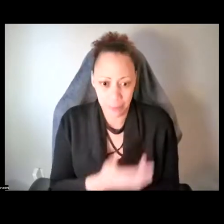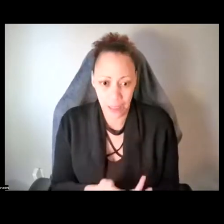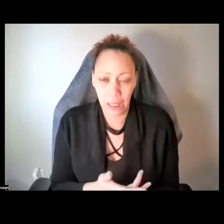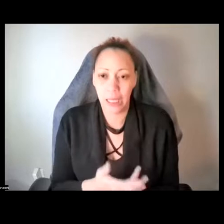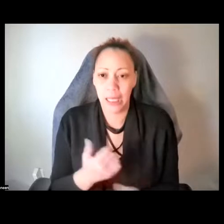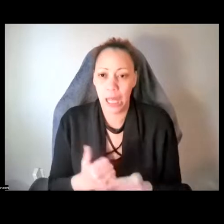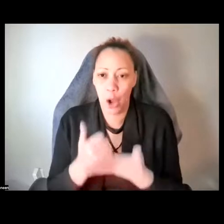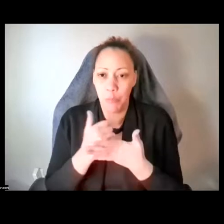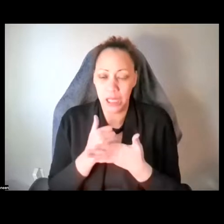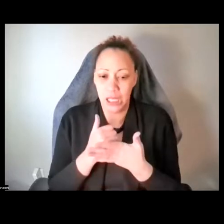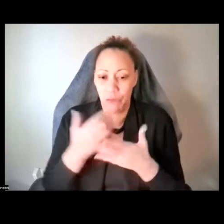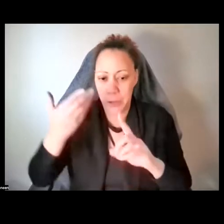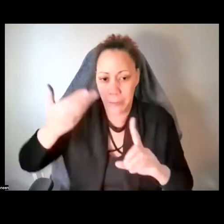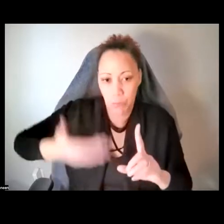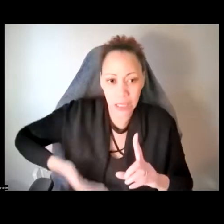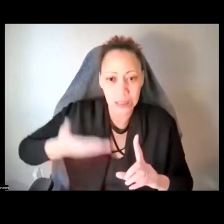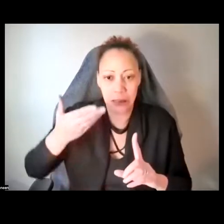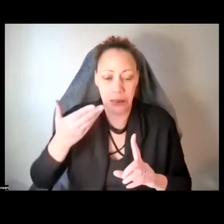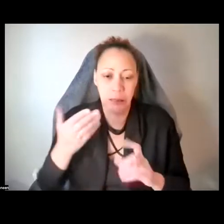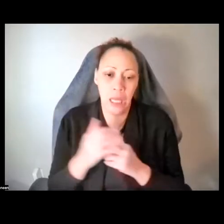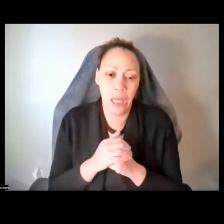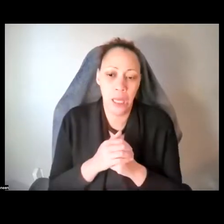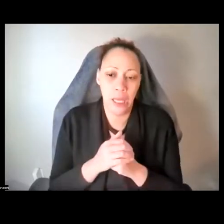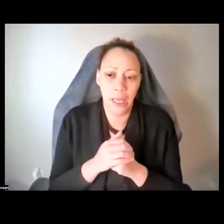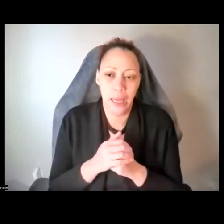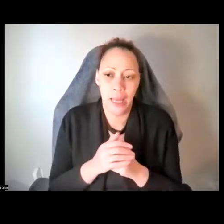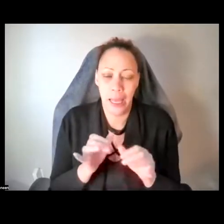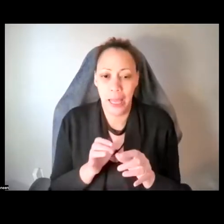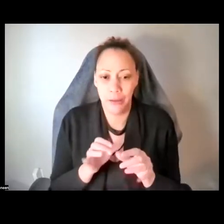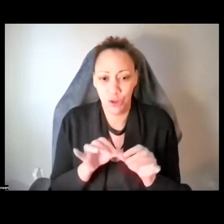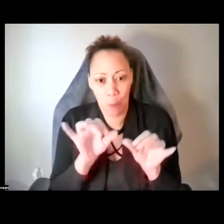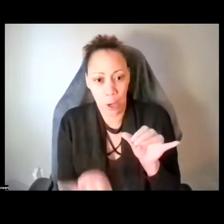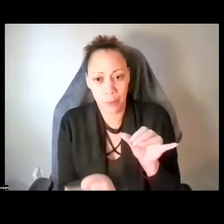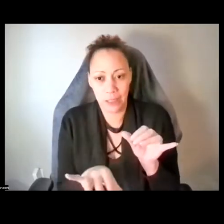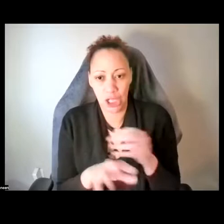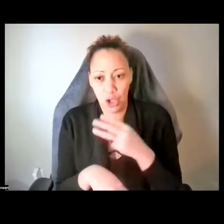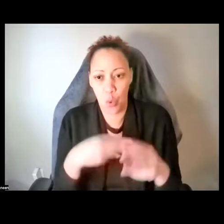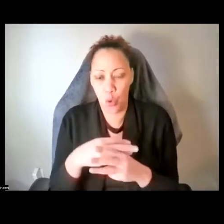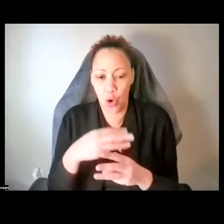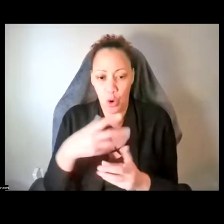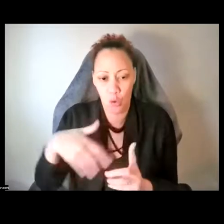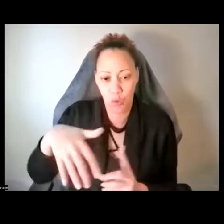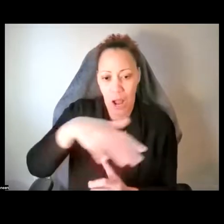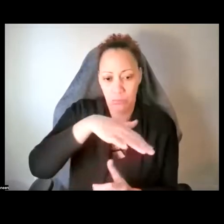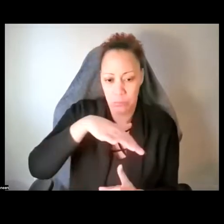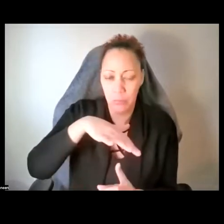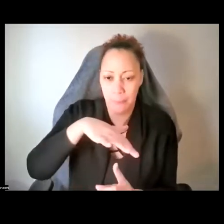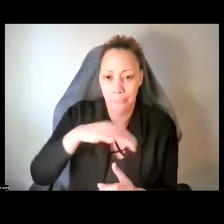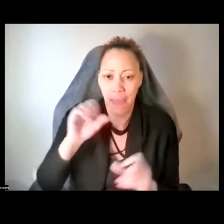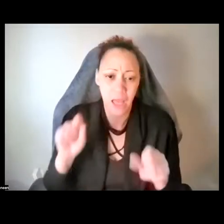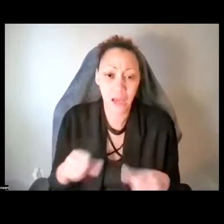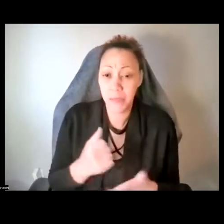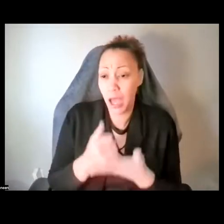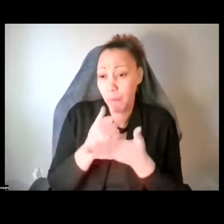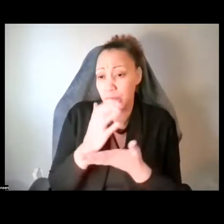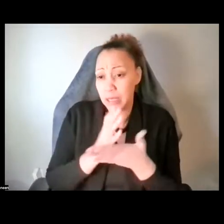with a sense of presence and a sense of, um, impermanence around of the world around me. And that could be helpful for